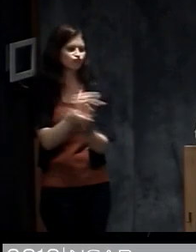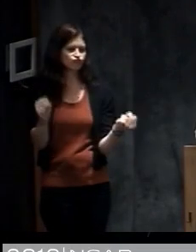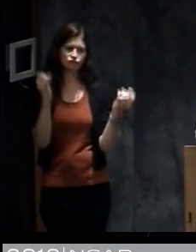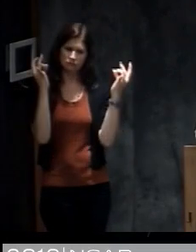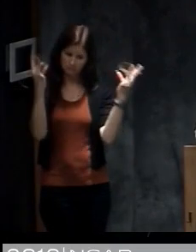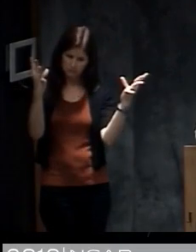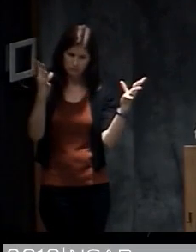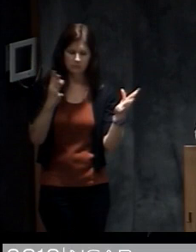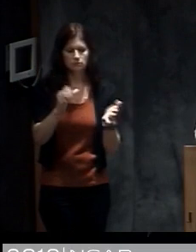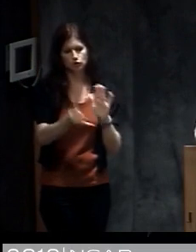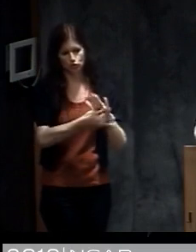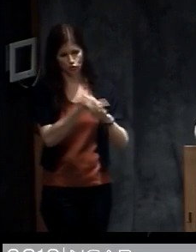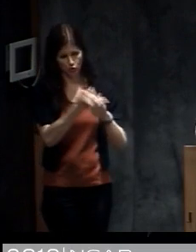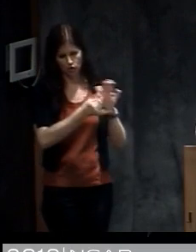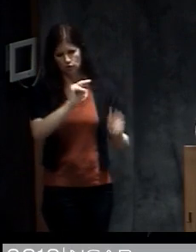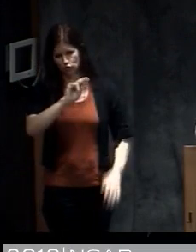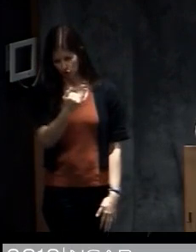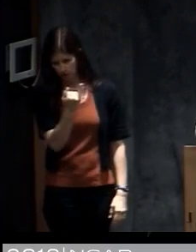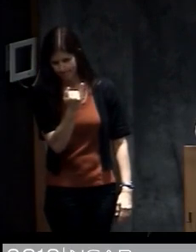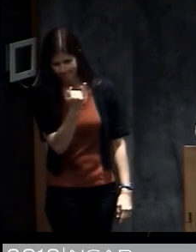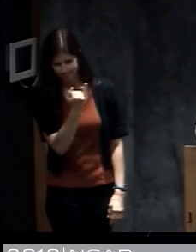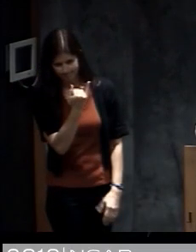New York and New Jersey and surrounding areas.